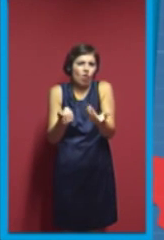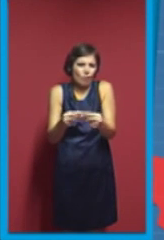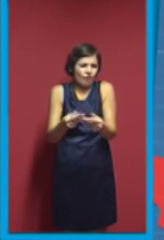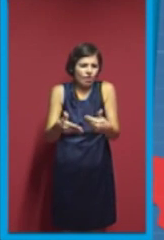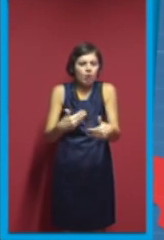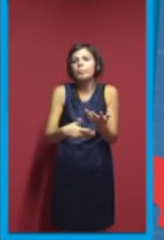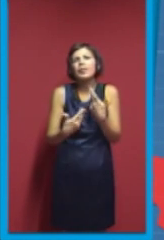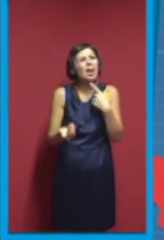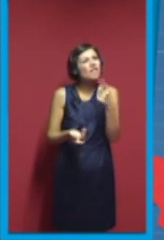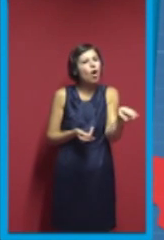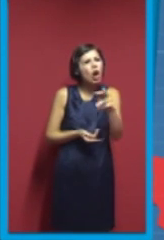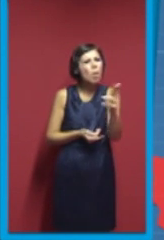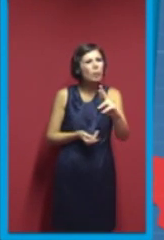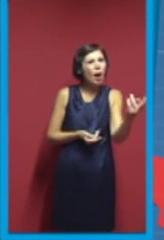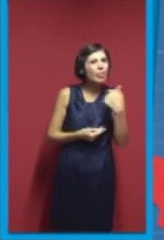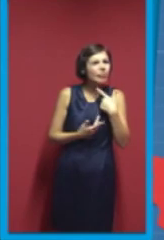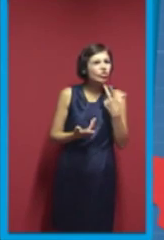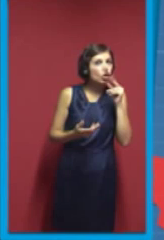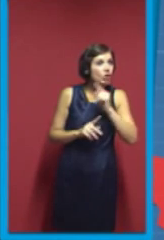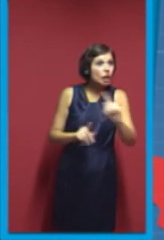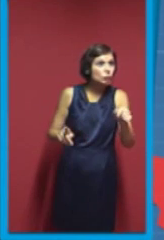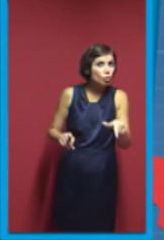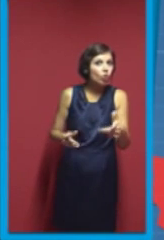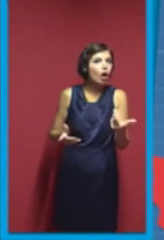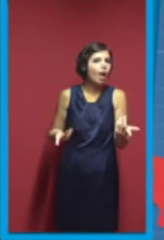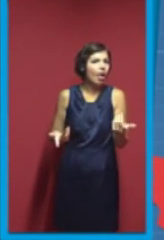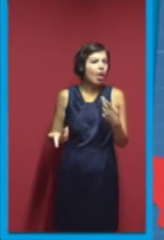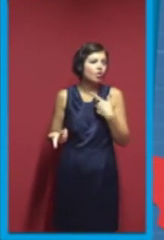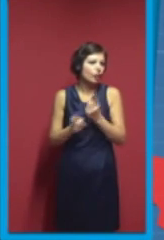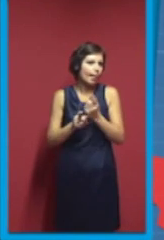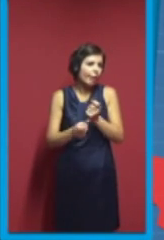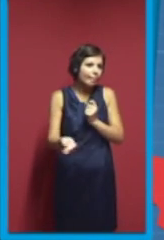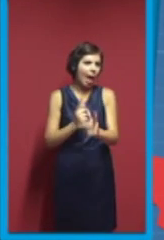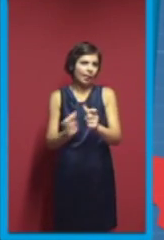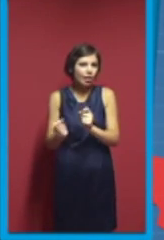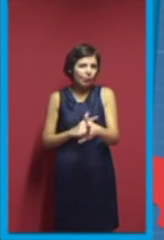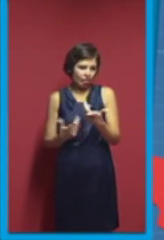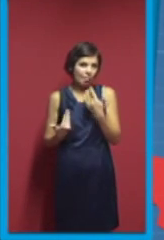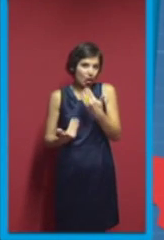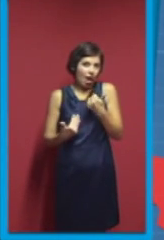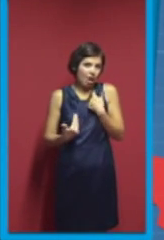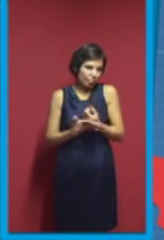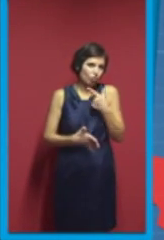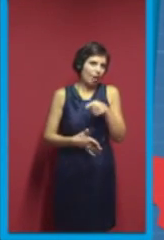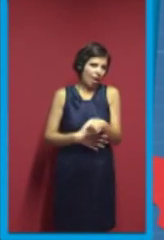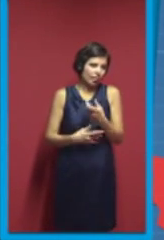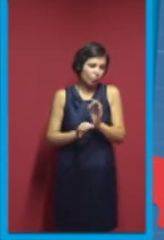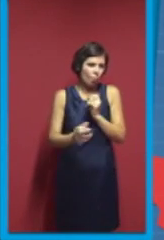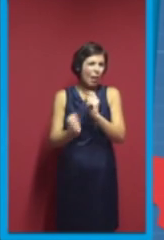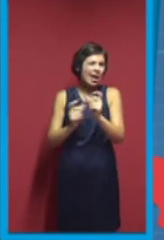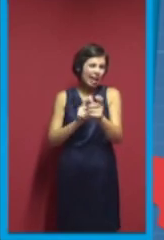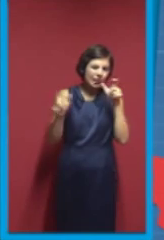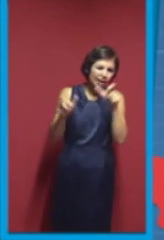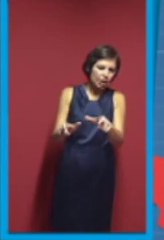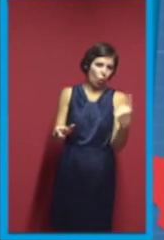basically it. I really want to thank you for listening and for answering my questions.